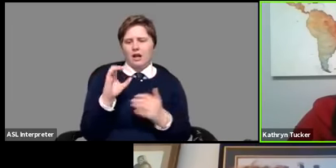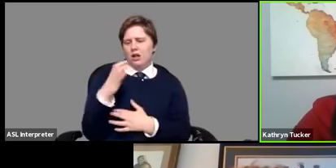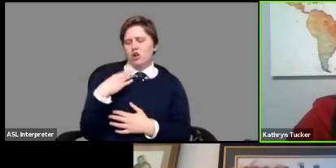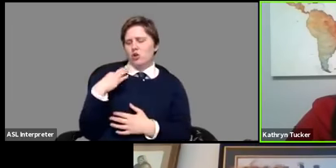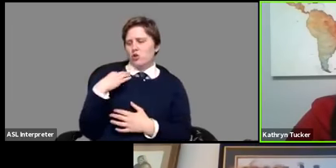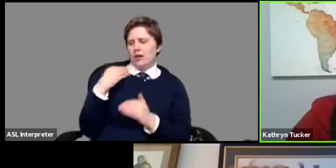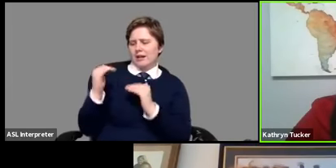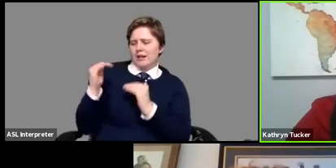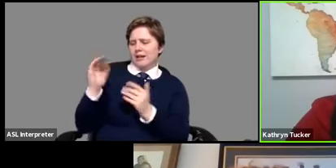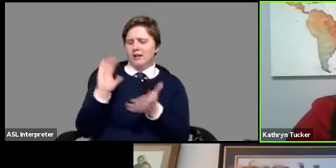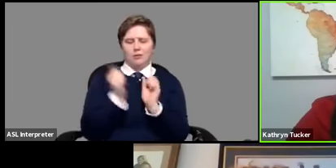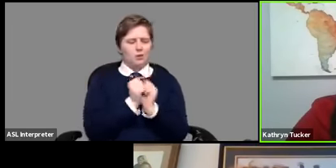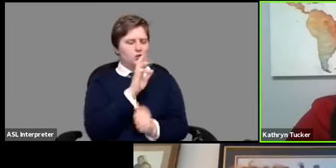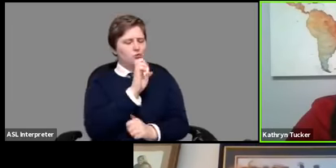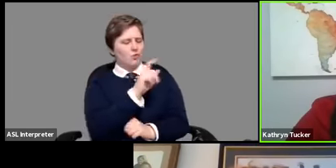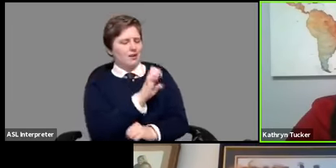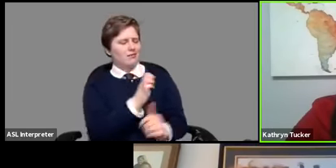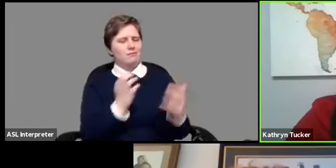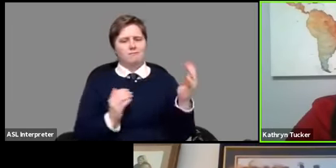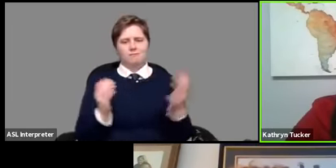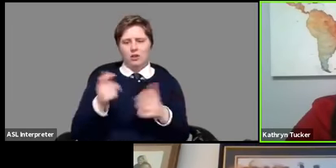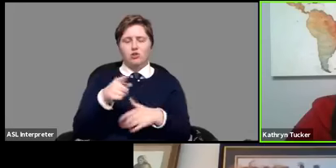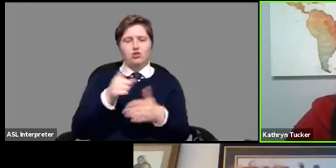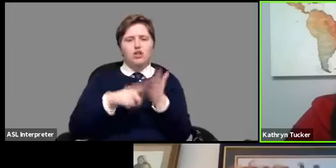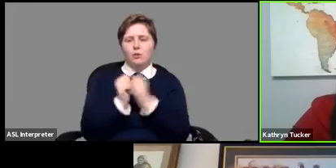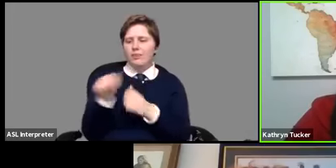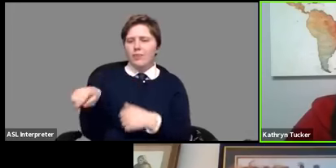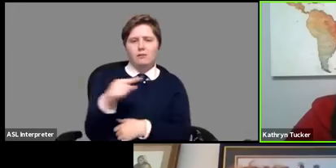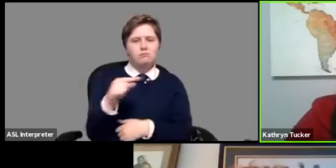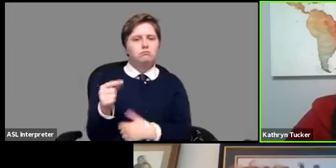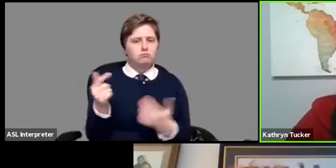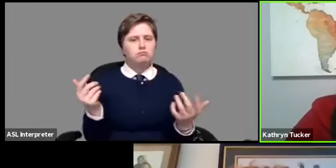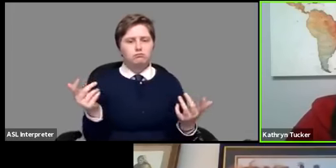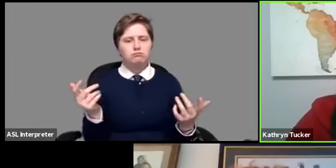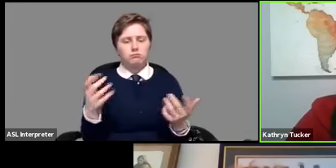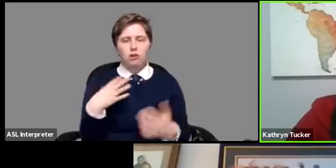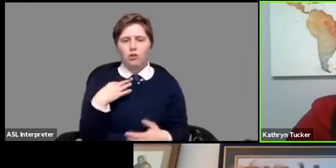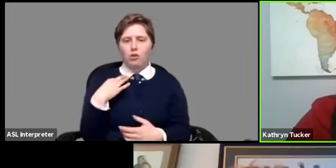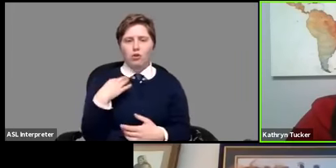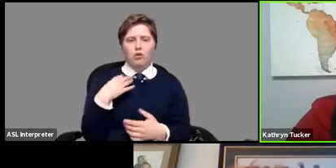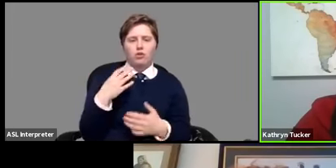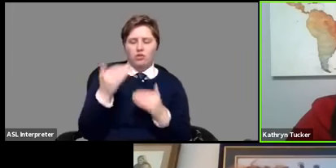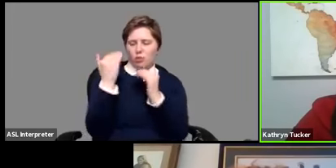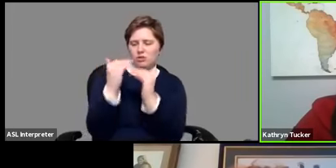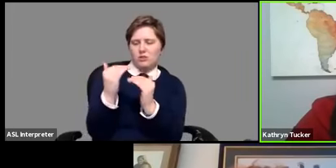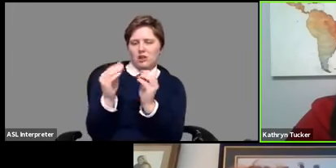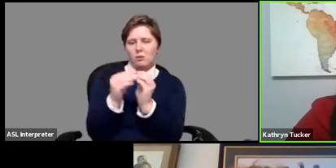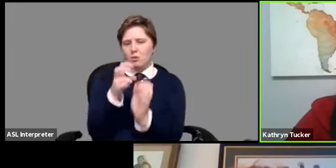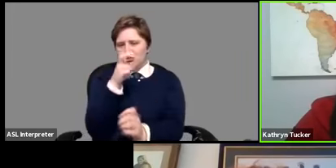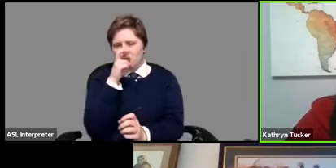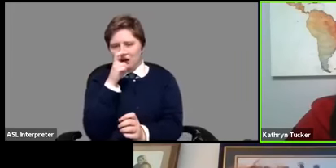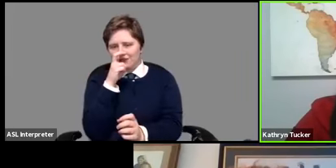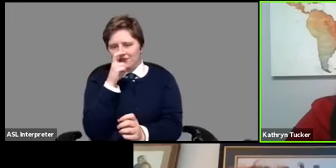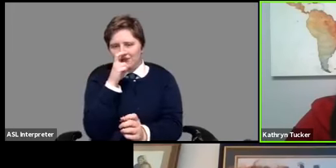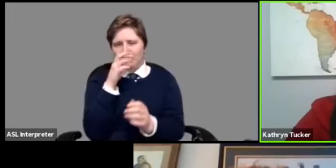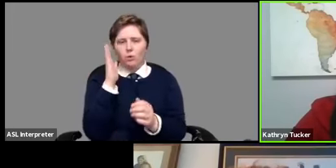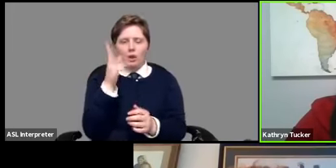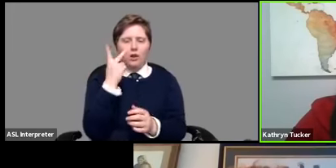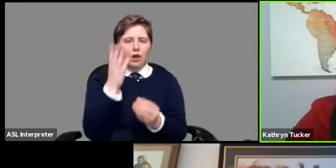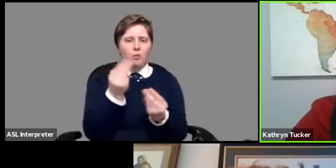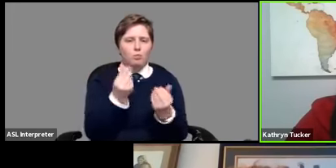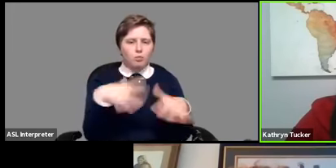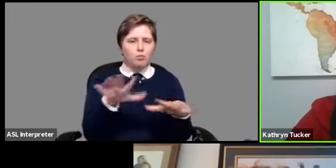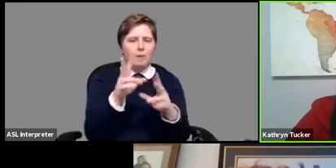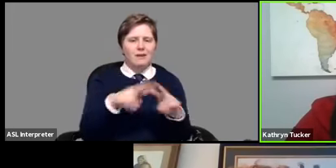versus rate and you just check with them and the credit um restrictions are a little bit more stringent and they're going to look at your property value